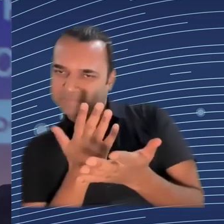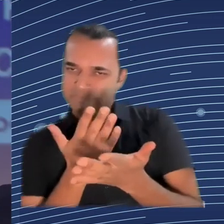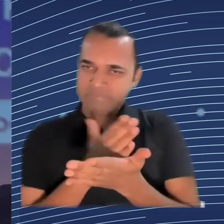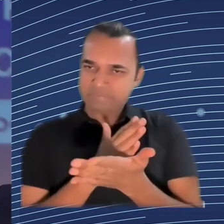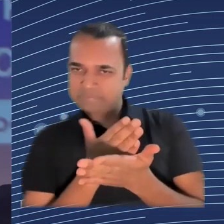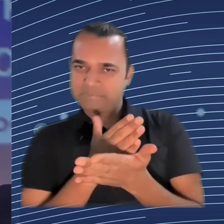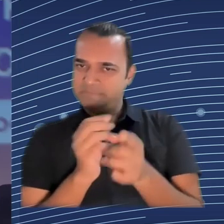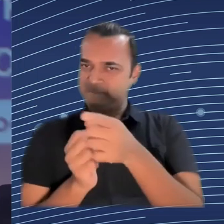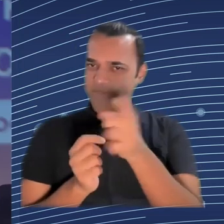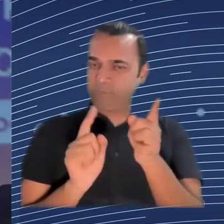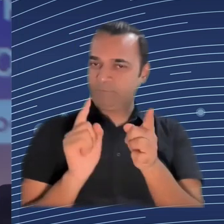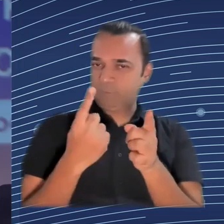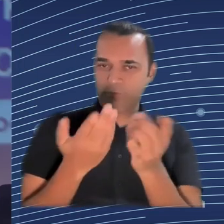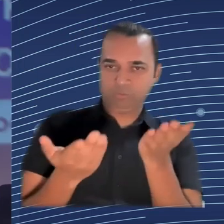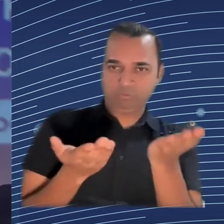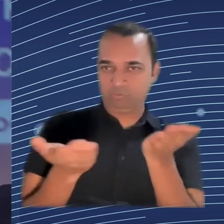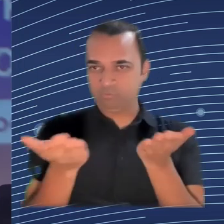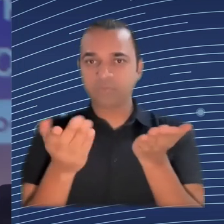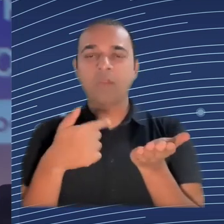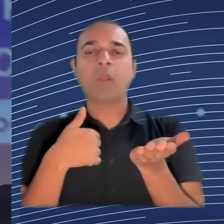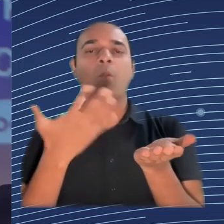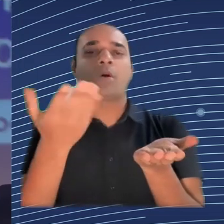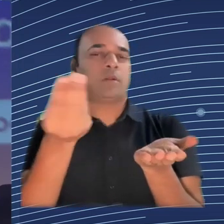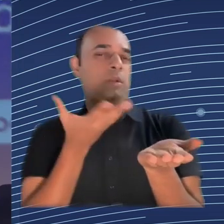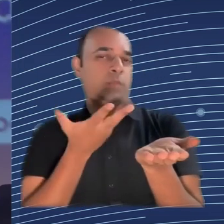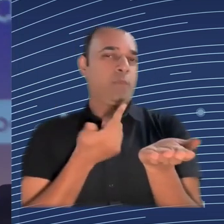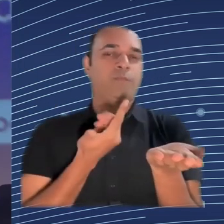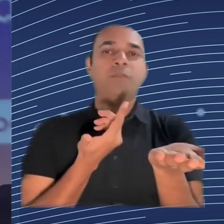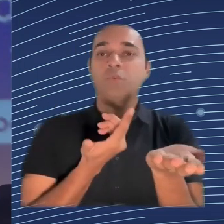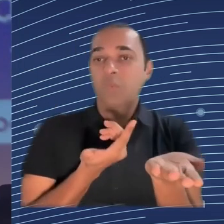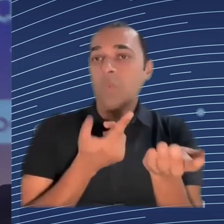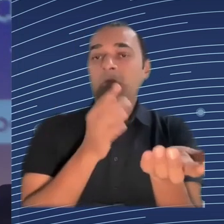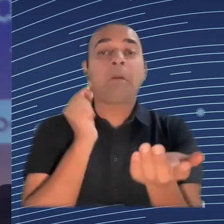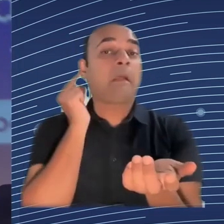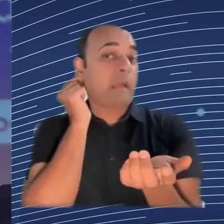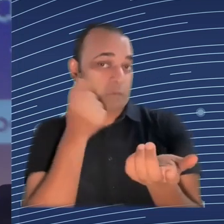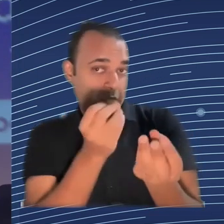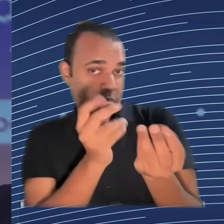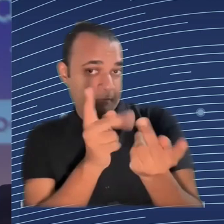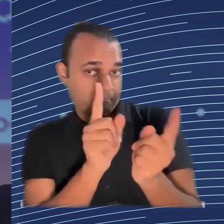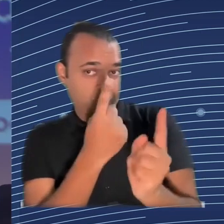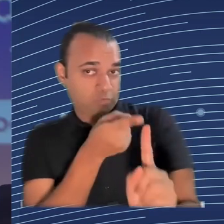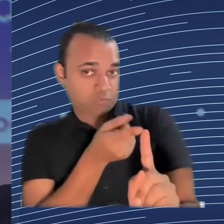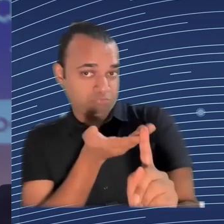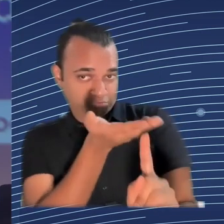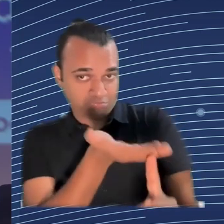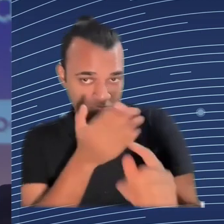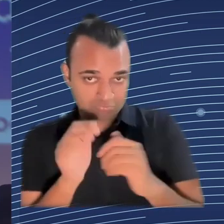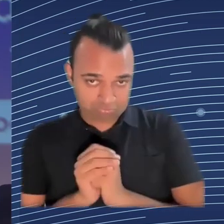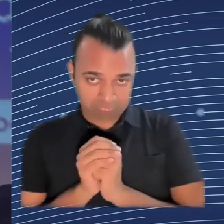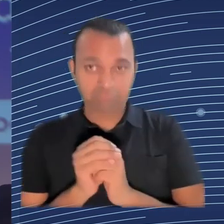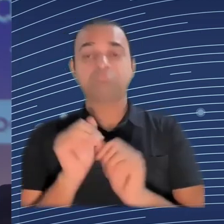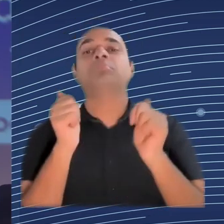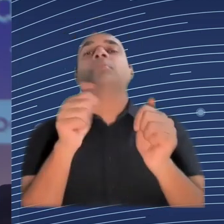your members, from the people you're talking to, in terms of the reality on the ground, when we're talking about these systems,